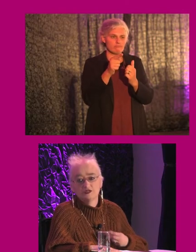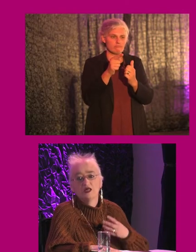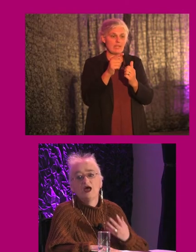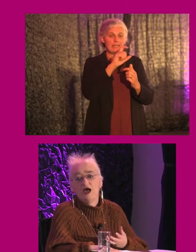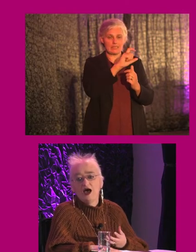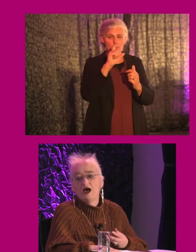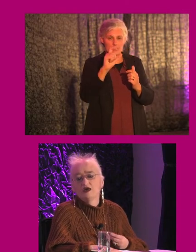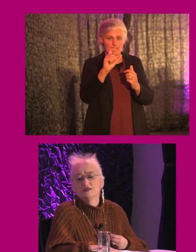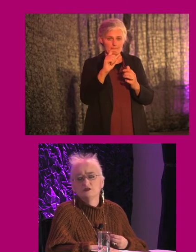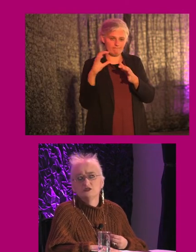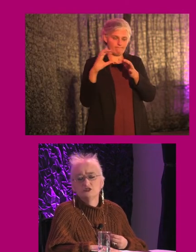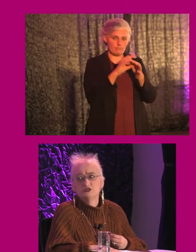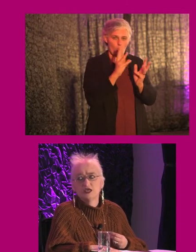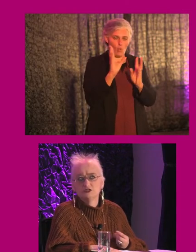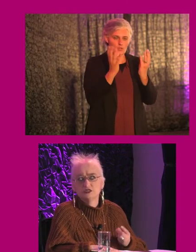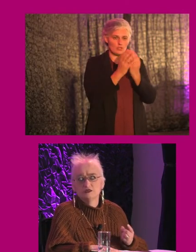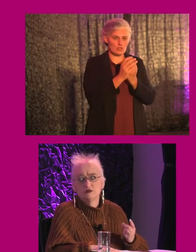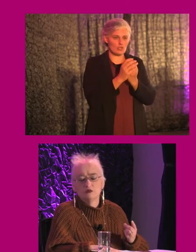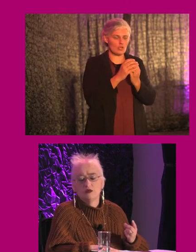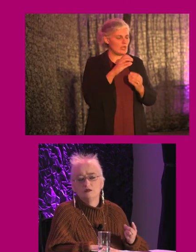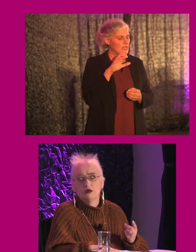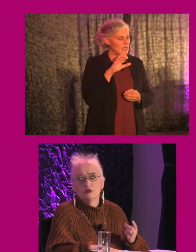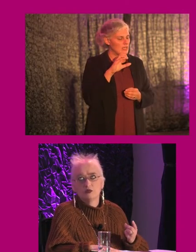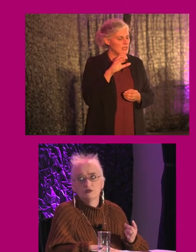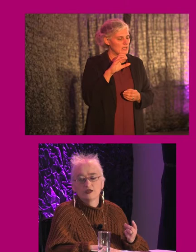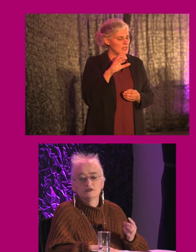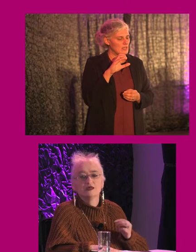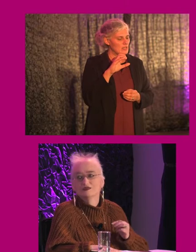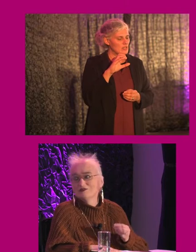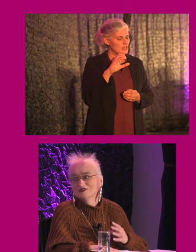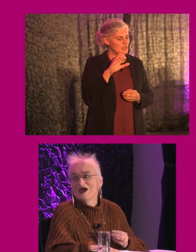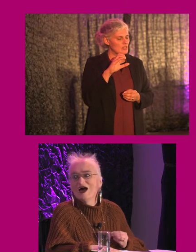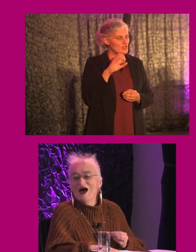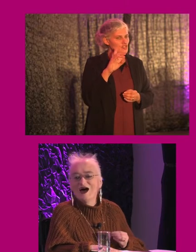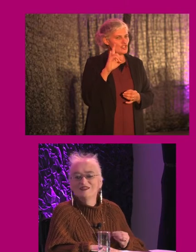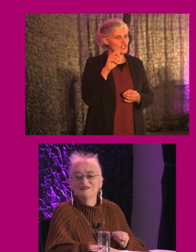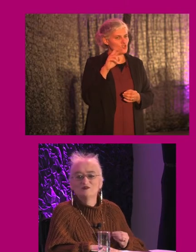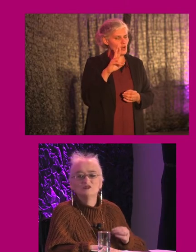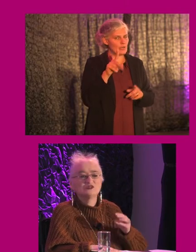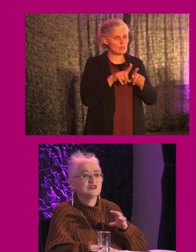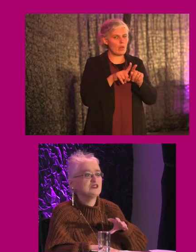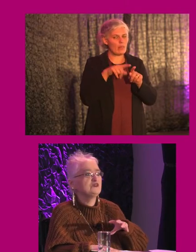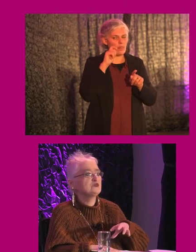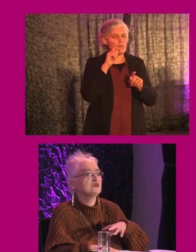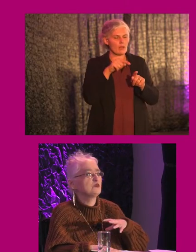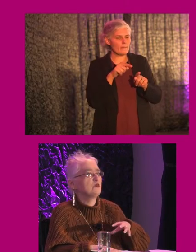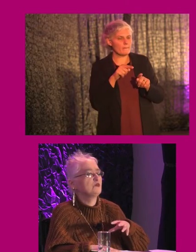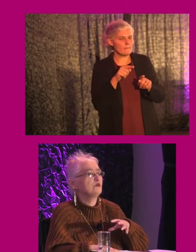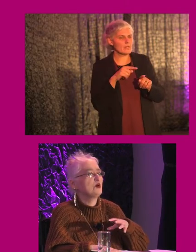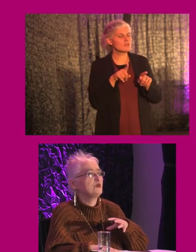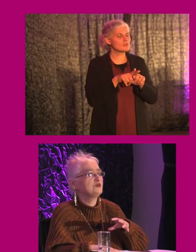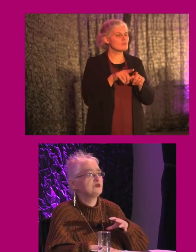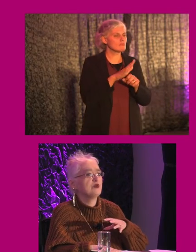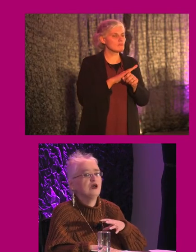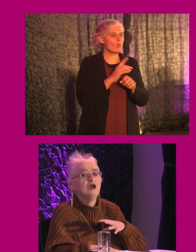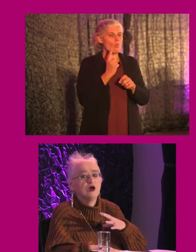council and it was Cheshire. Oh, I hope I'm correct on that now. And so there's like individuals in one